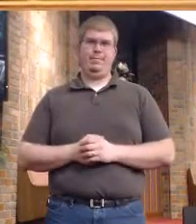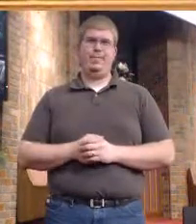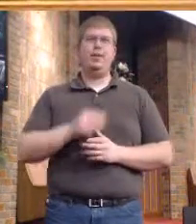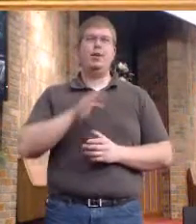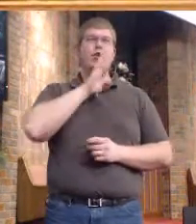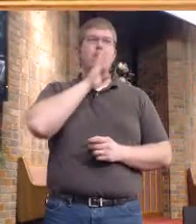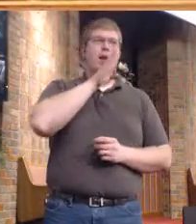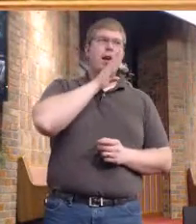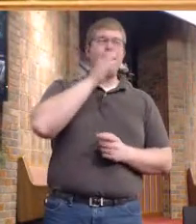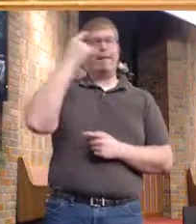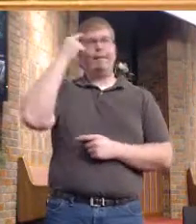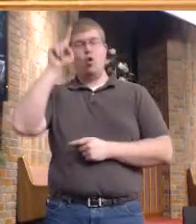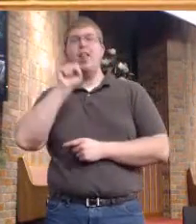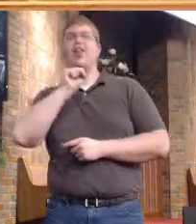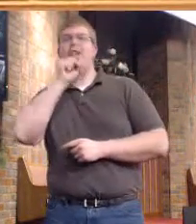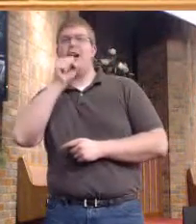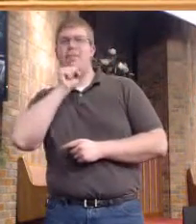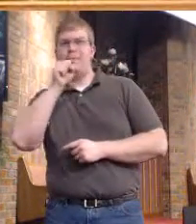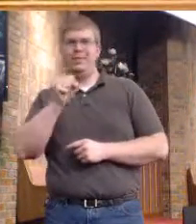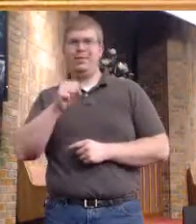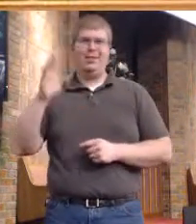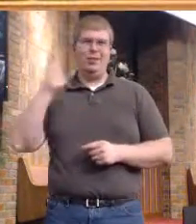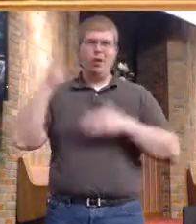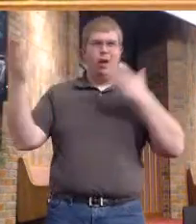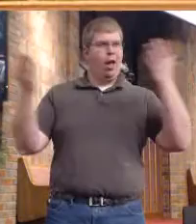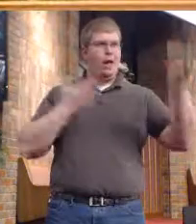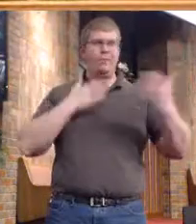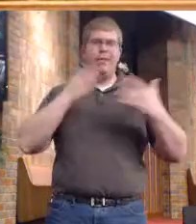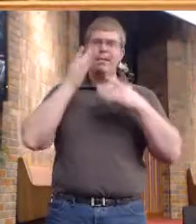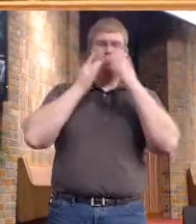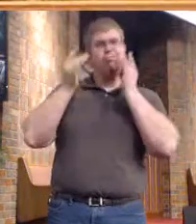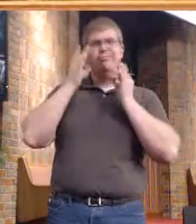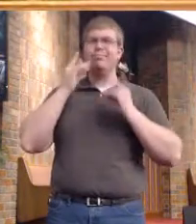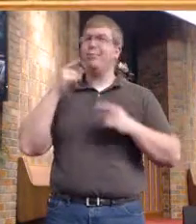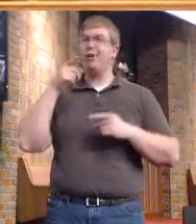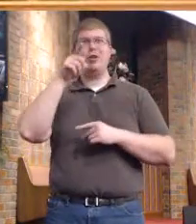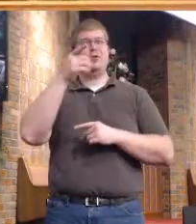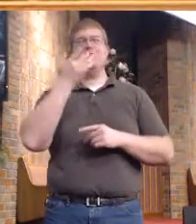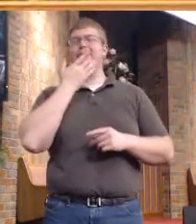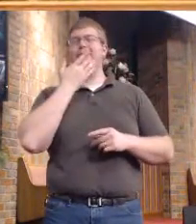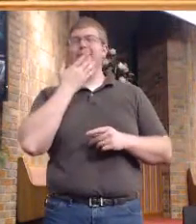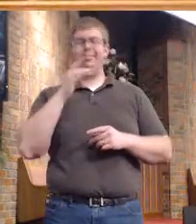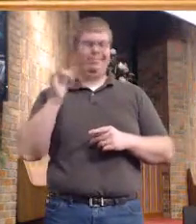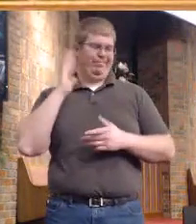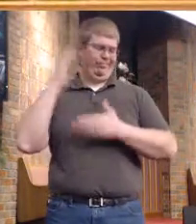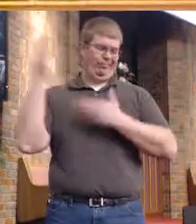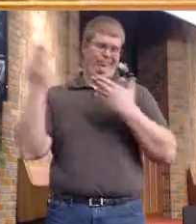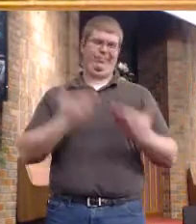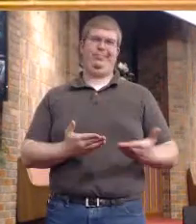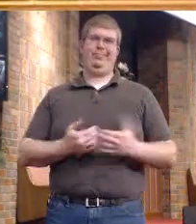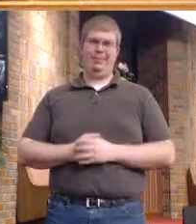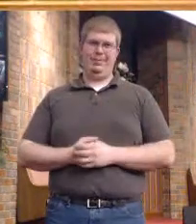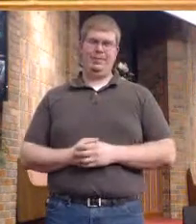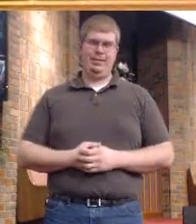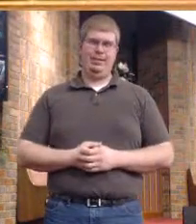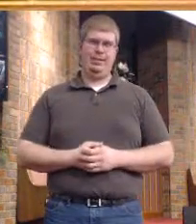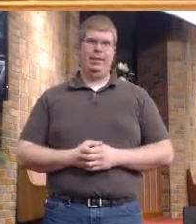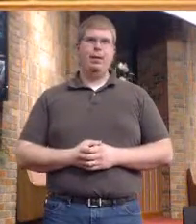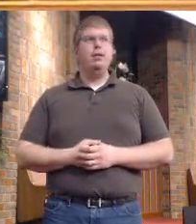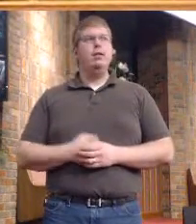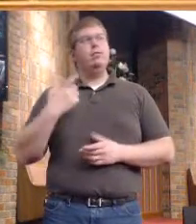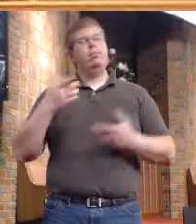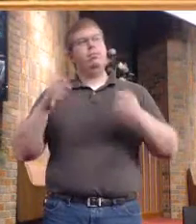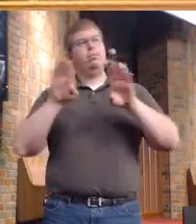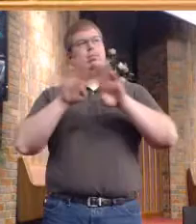great, and you can bring casseroles and all, whatever you like for breakfast, that'll be the menu. Our closing prayer will be by Brother